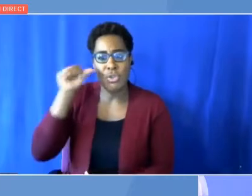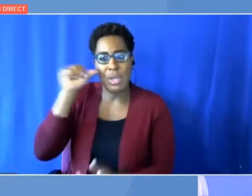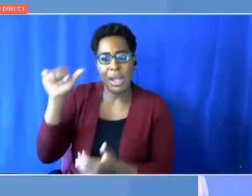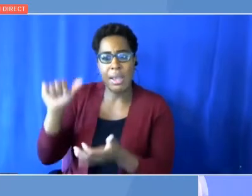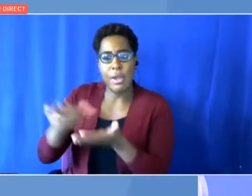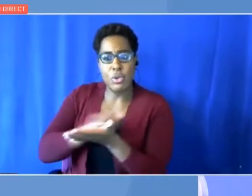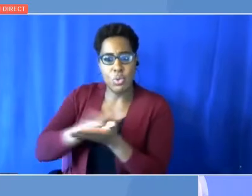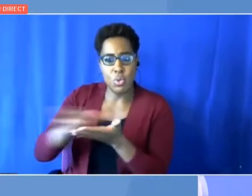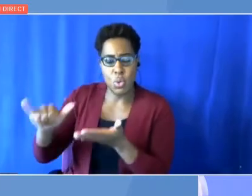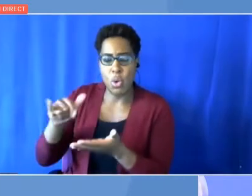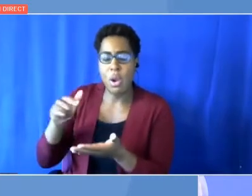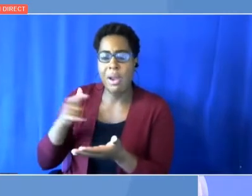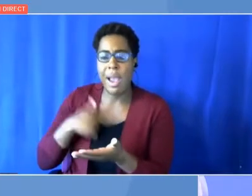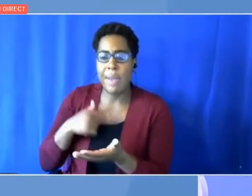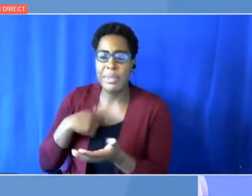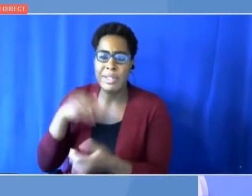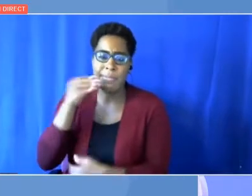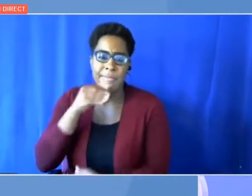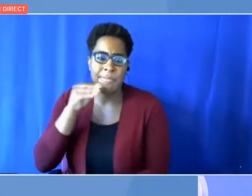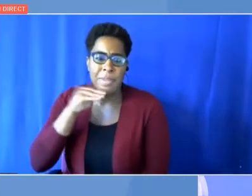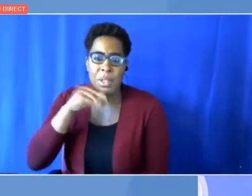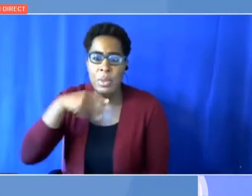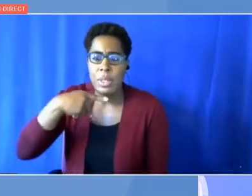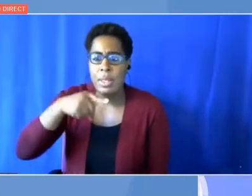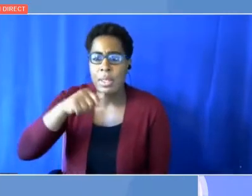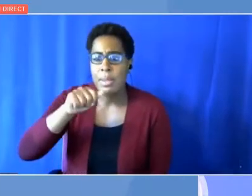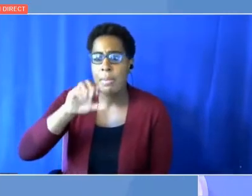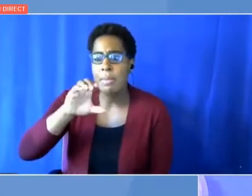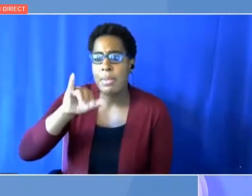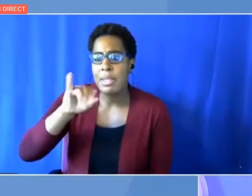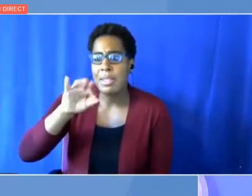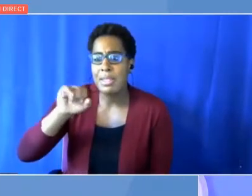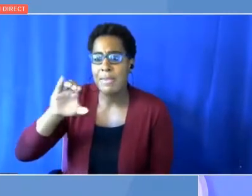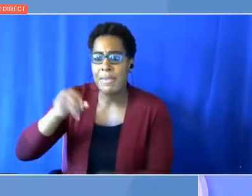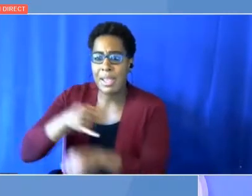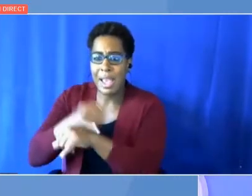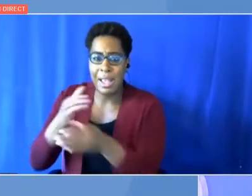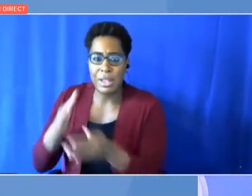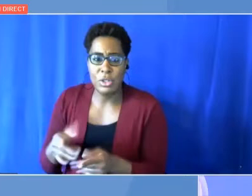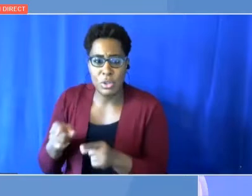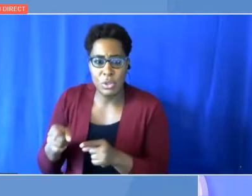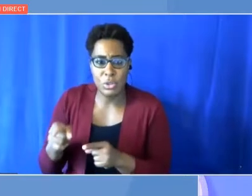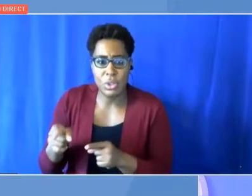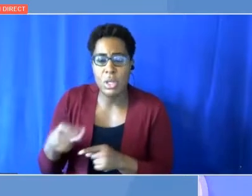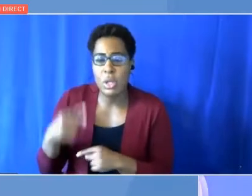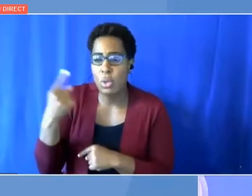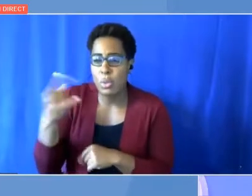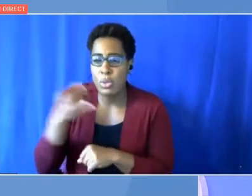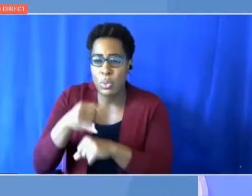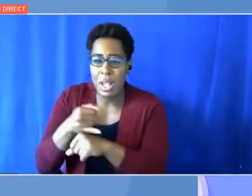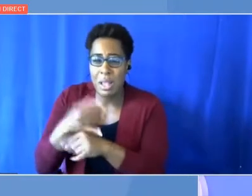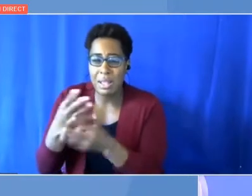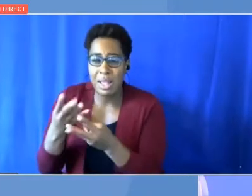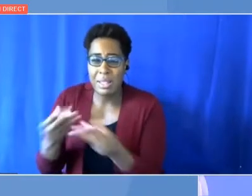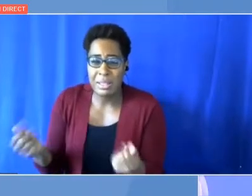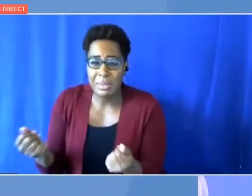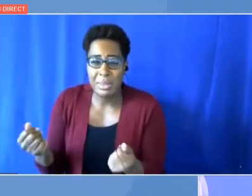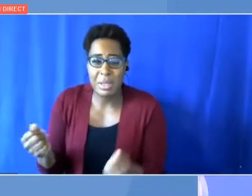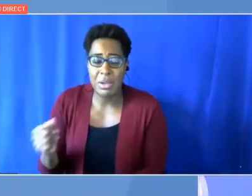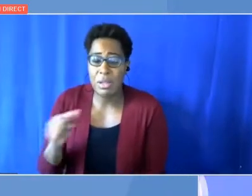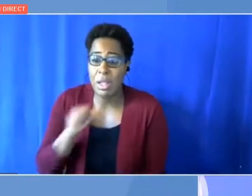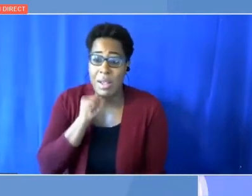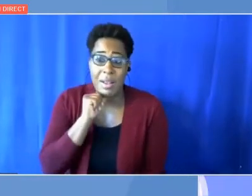Pacific Islands and Tuvalu being one of the first islands to potentially disappear, not in 2060, not in 2050,